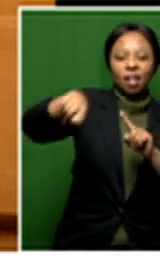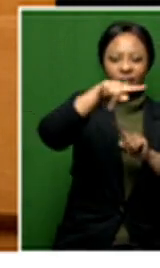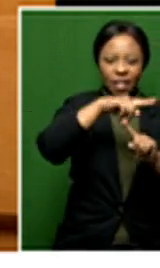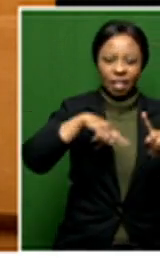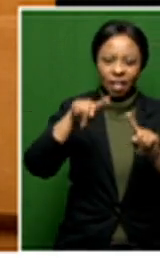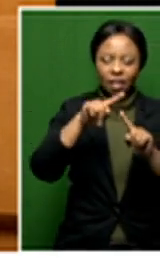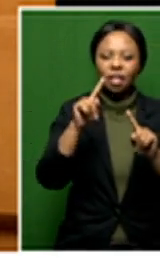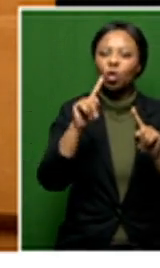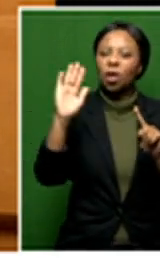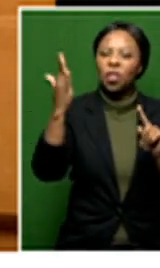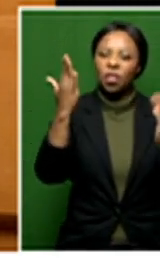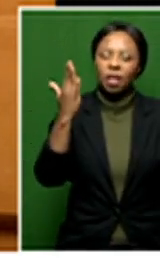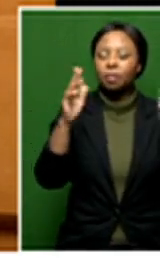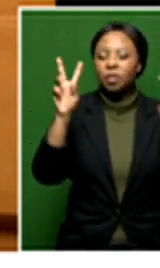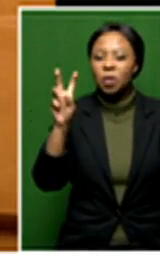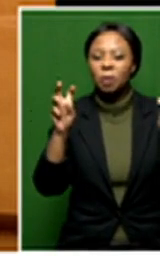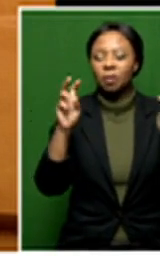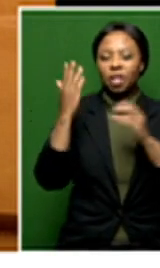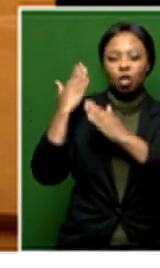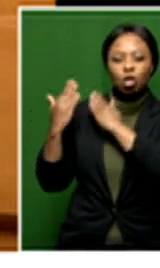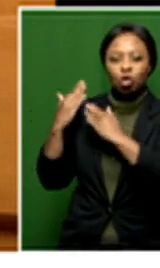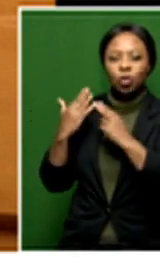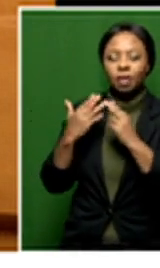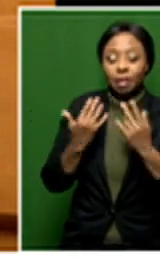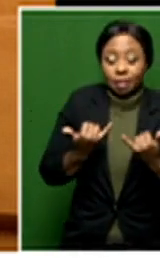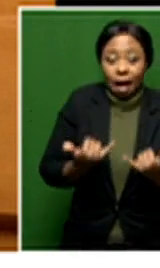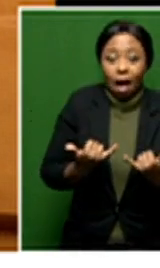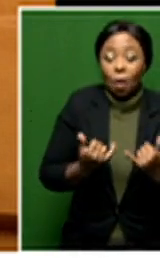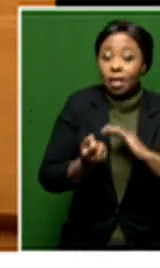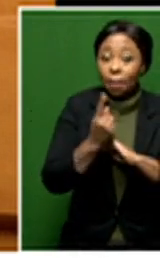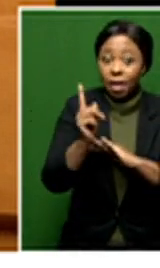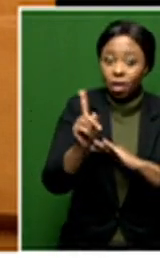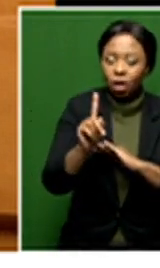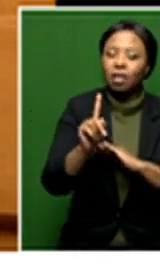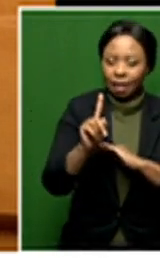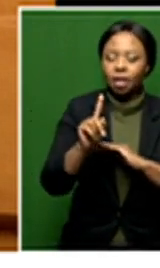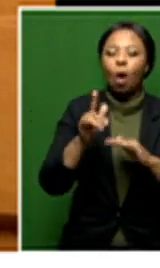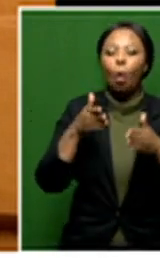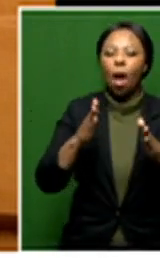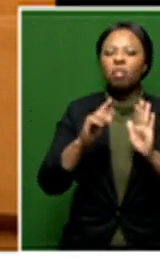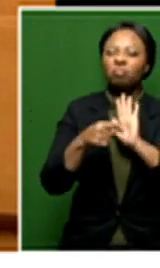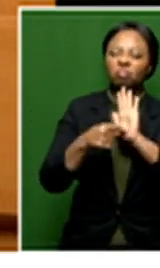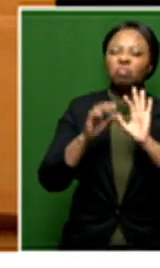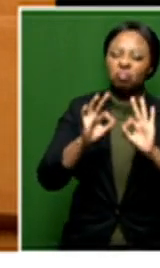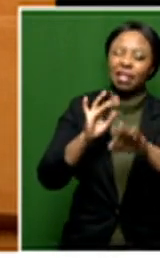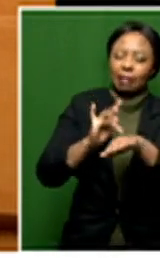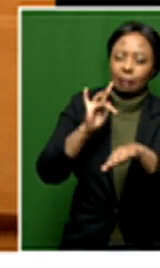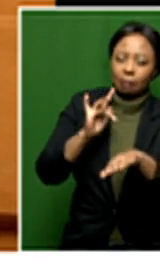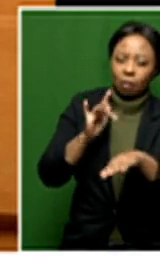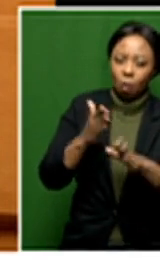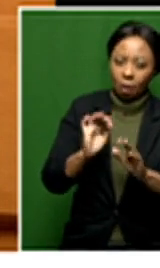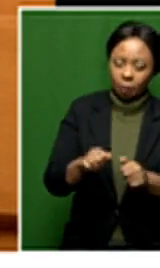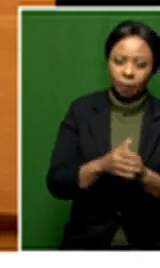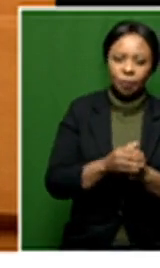themes like history and identity and the present times in a manner that is quite sensitive. So is your work abstract